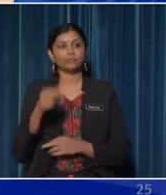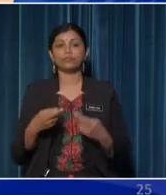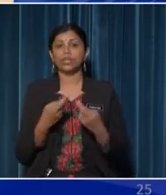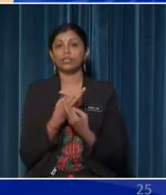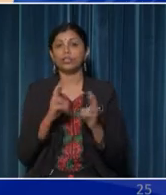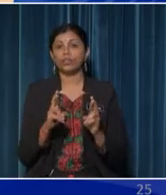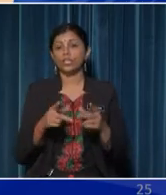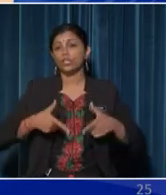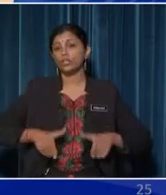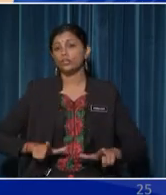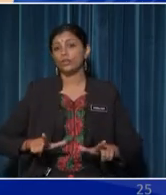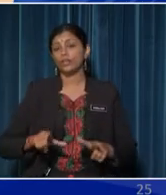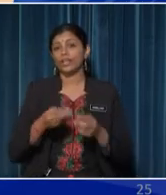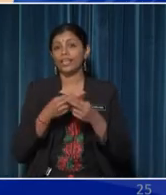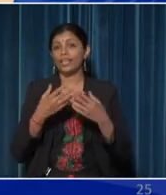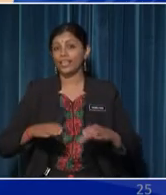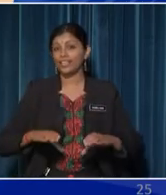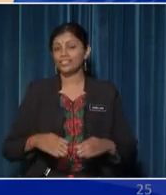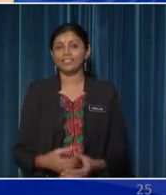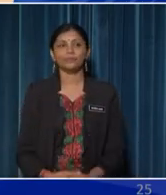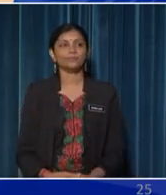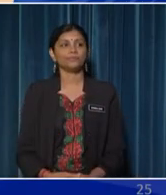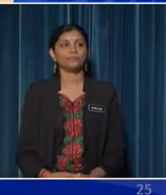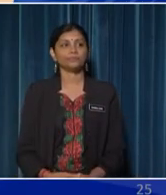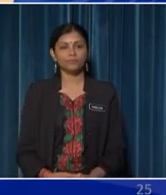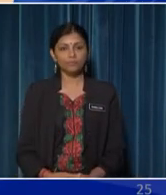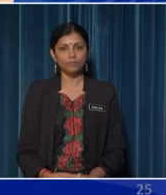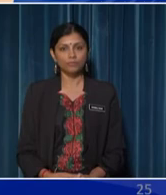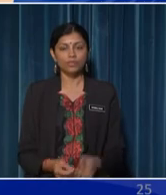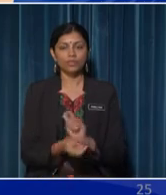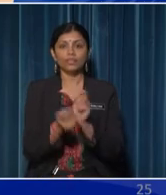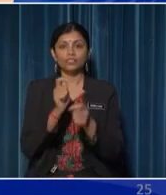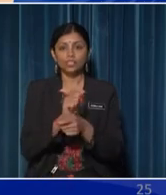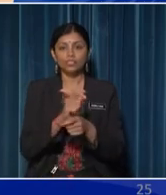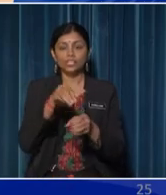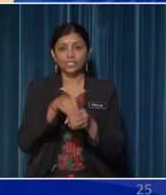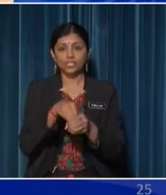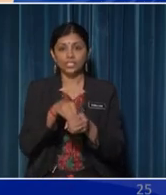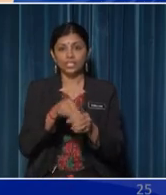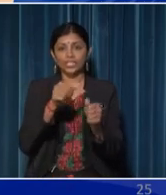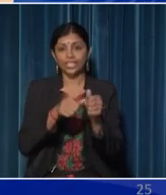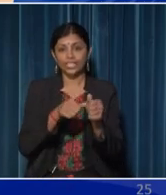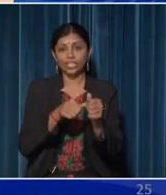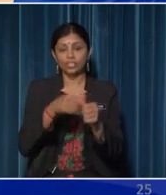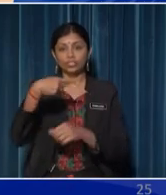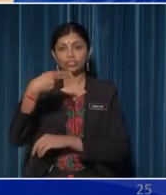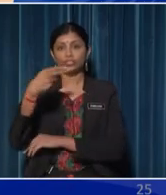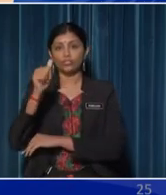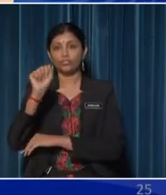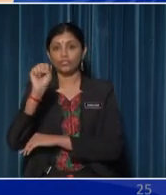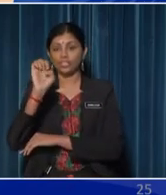eggs again The changes that occur during each phase of growth